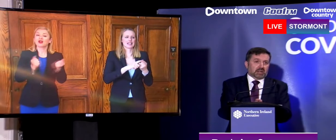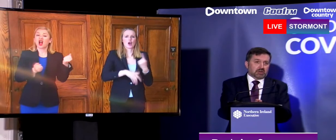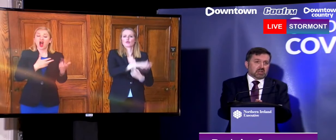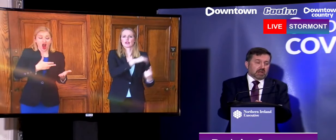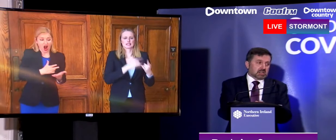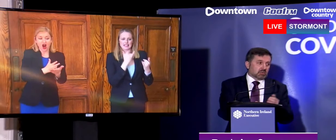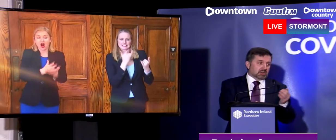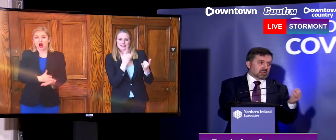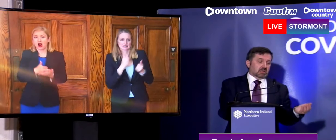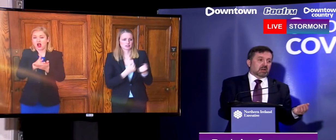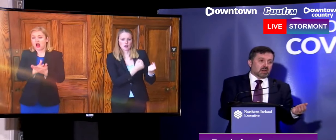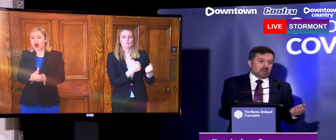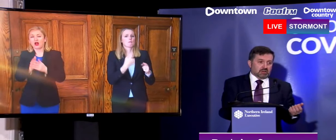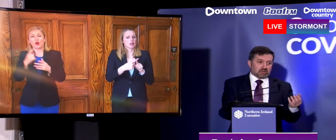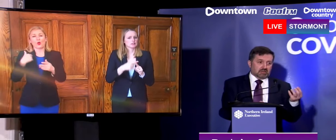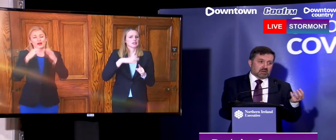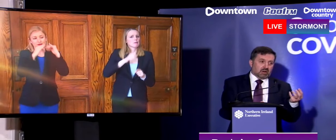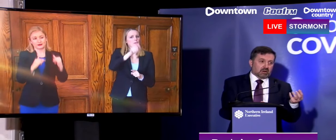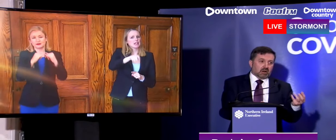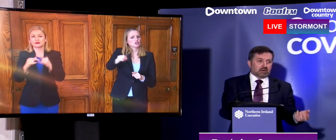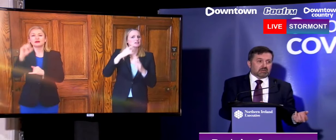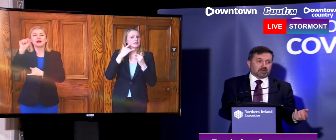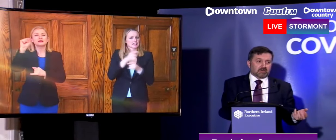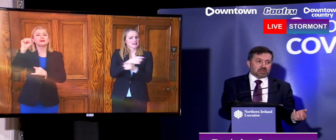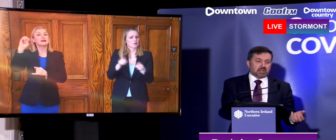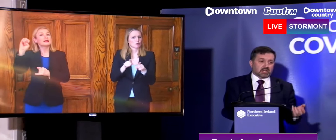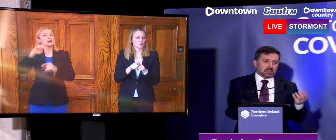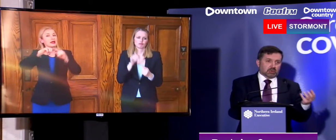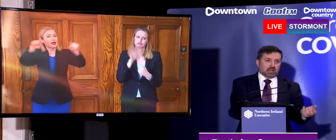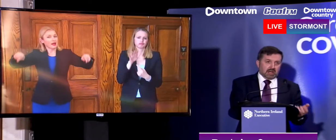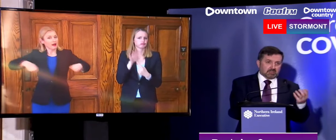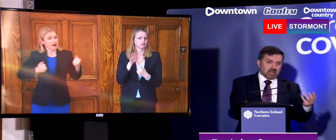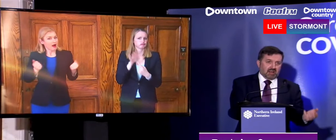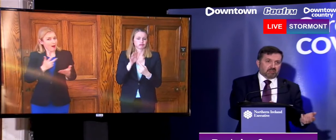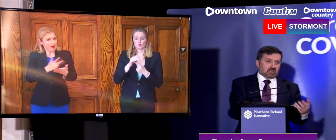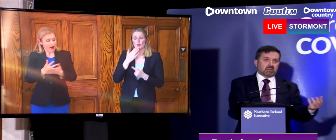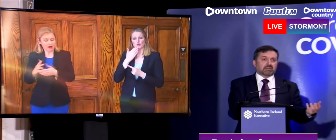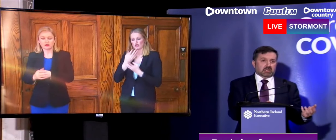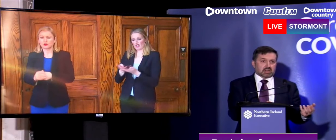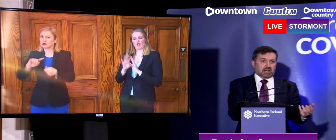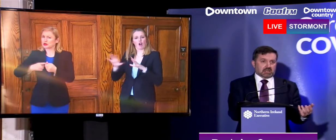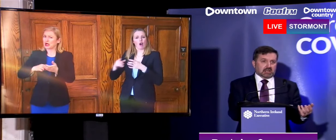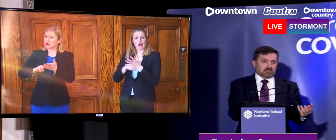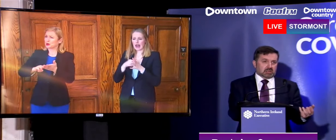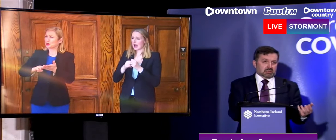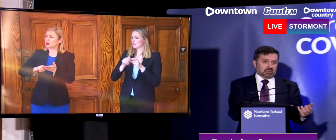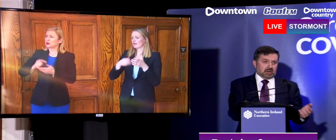our own in-house capacity, which is the use of our universities, our own labs, AFPE, even the forensic science labs here in Northern